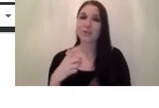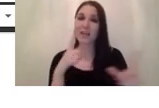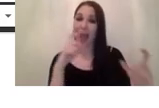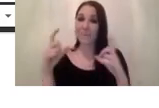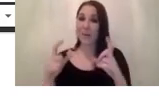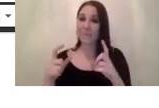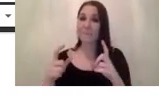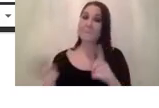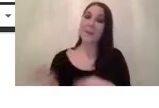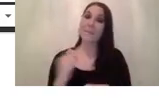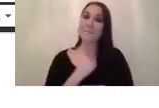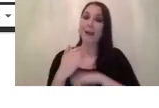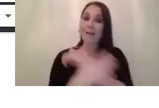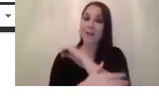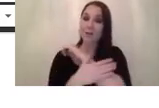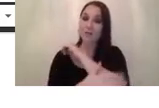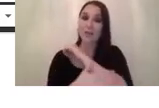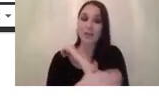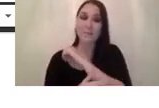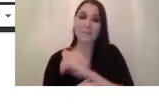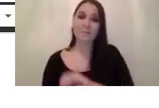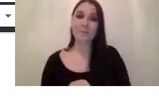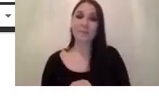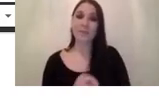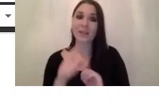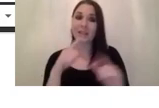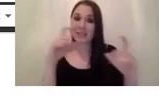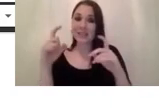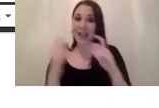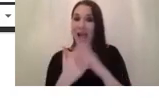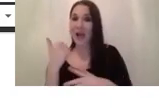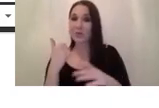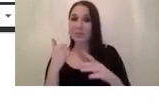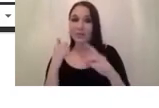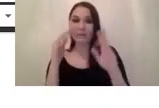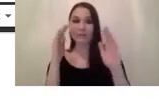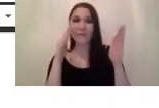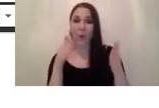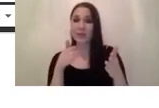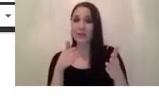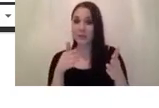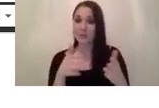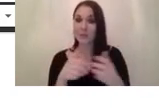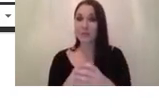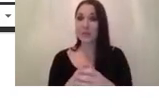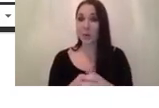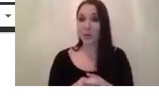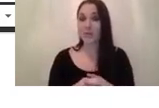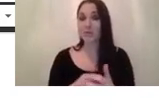these cameras actually don't don't even have autofocus um so at some point